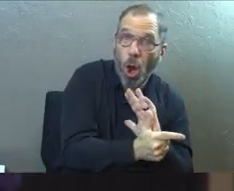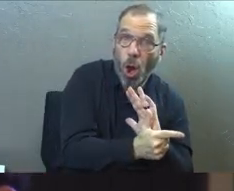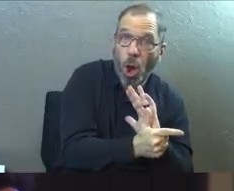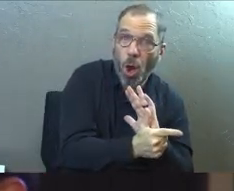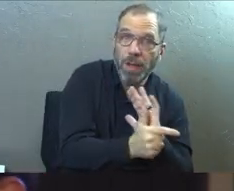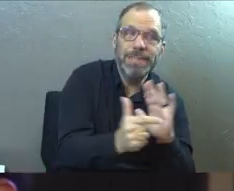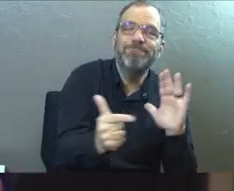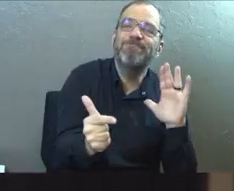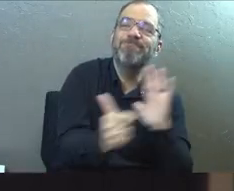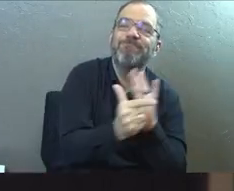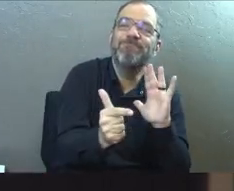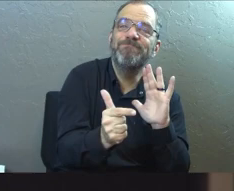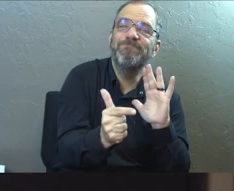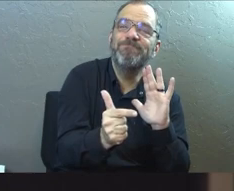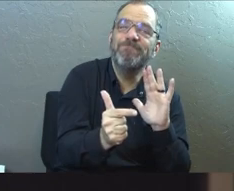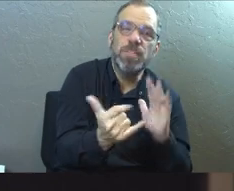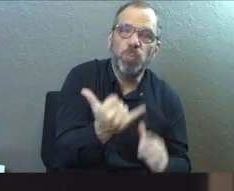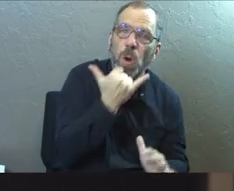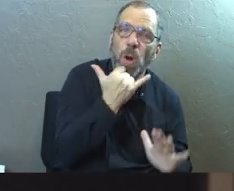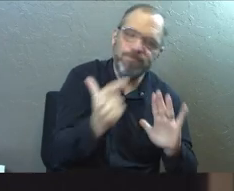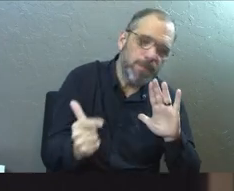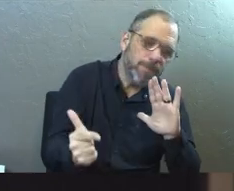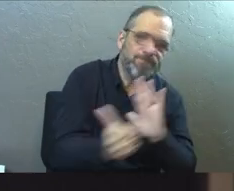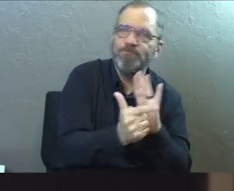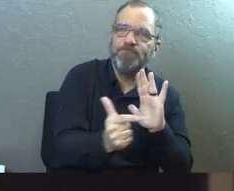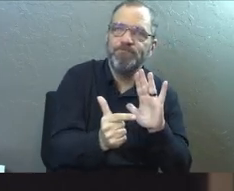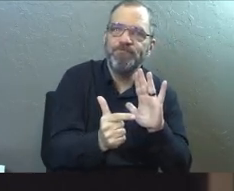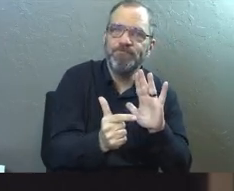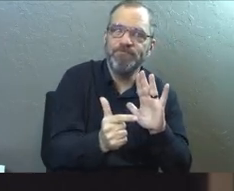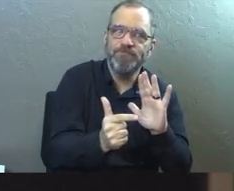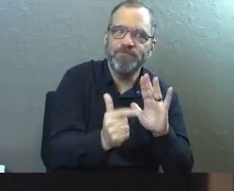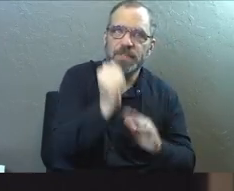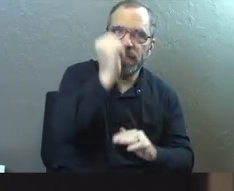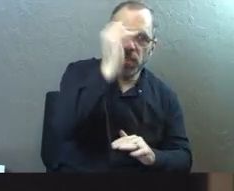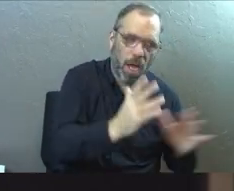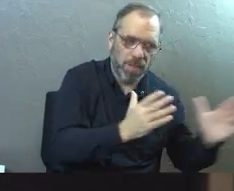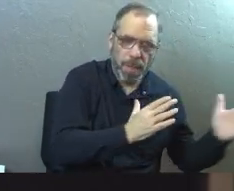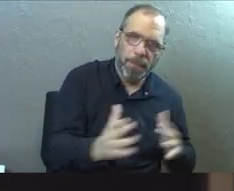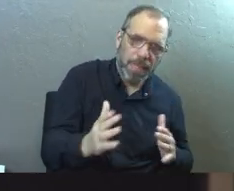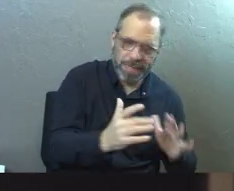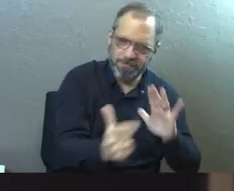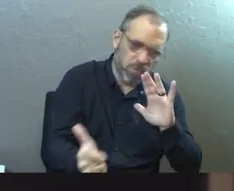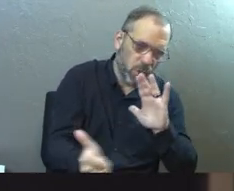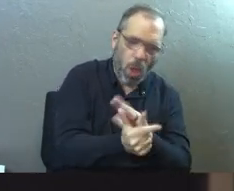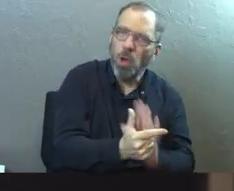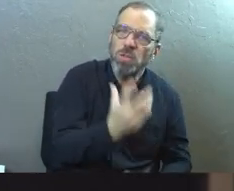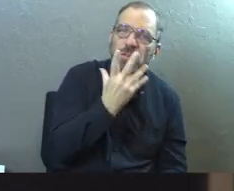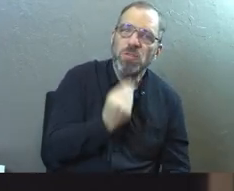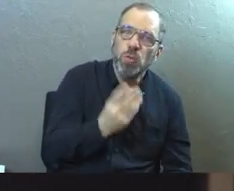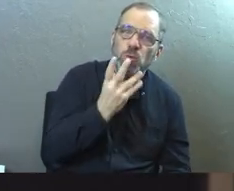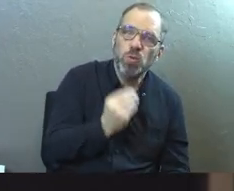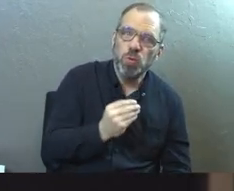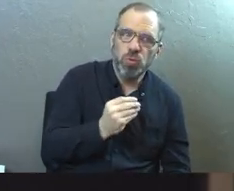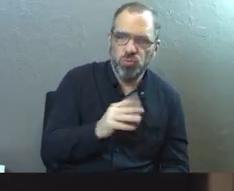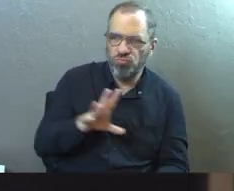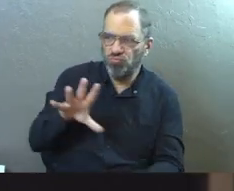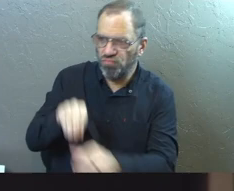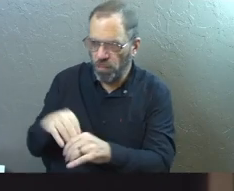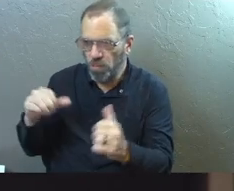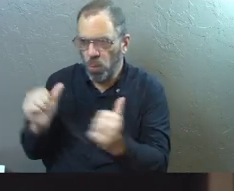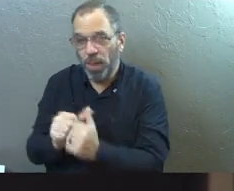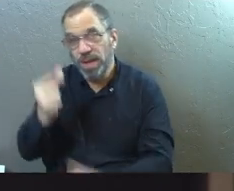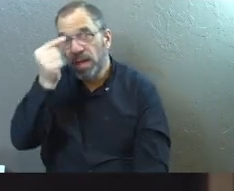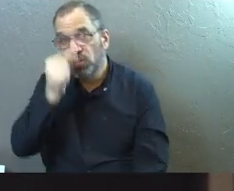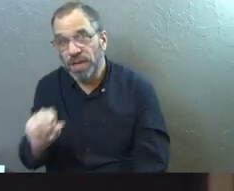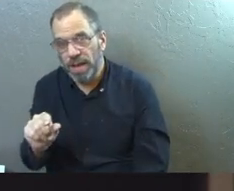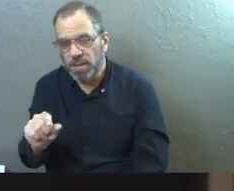this is illegal for Peter to do. This is wrong, right? This is against the plan that God had laid out. These are against the laws that God had laid out for his people originally.